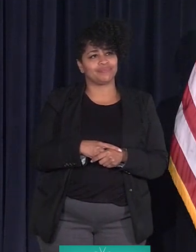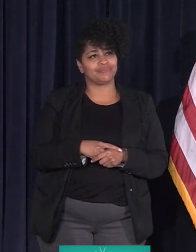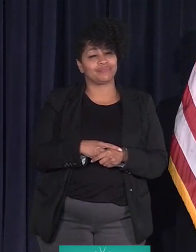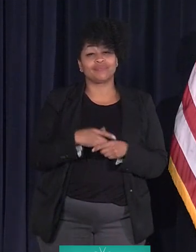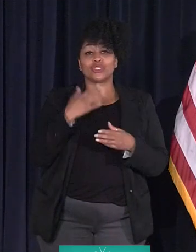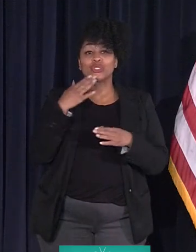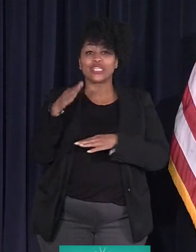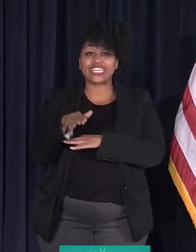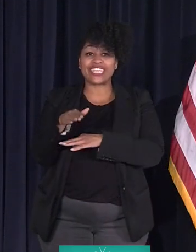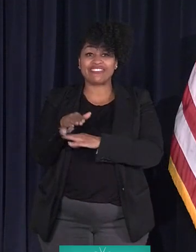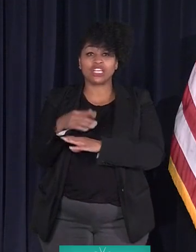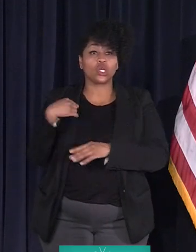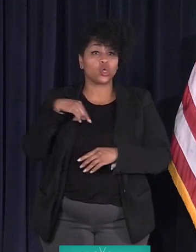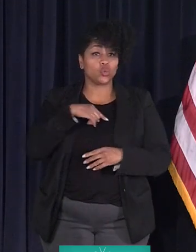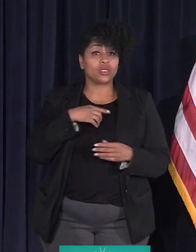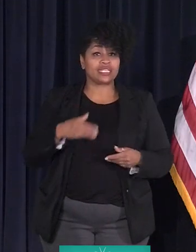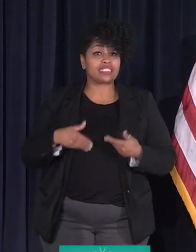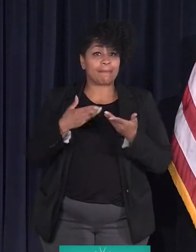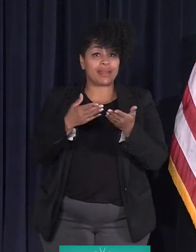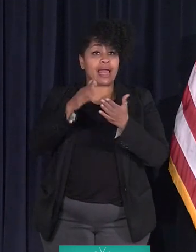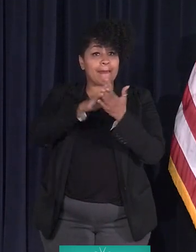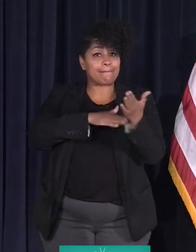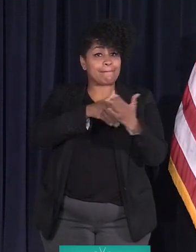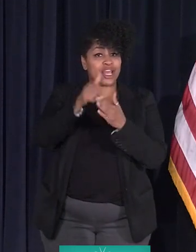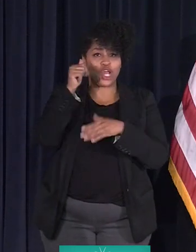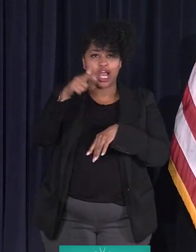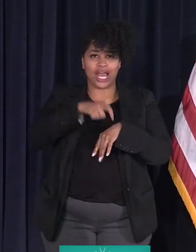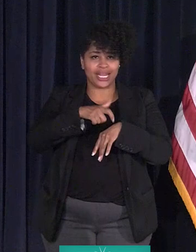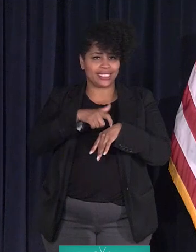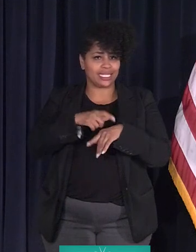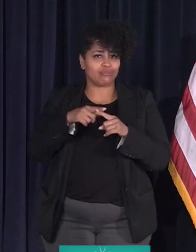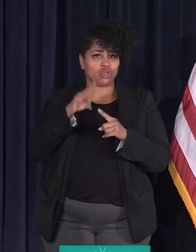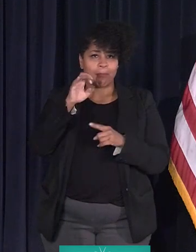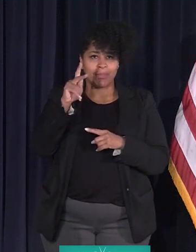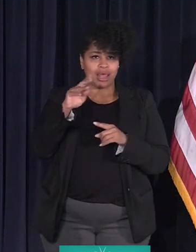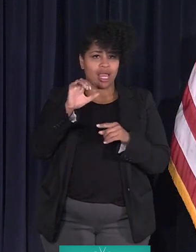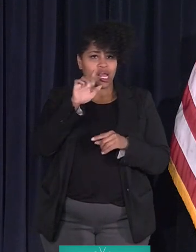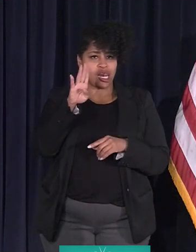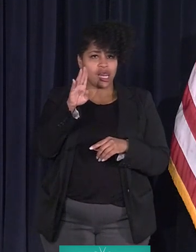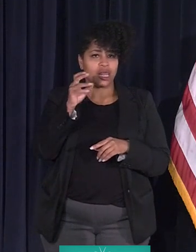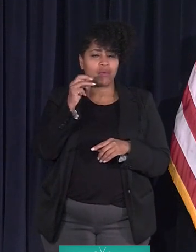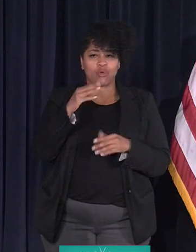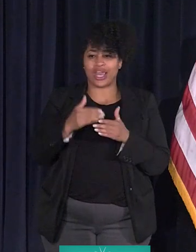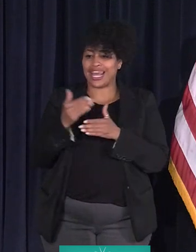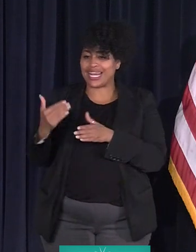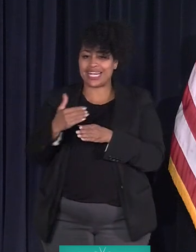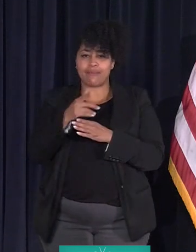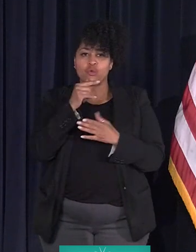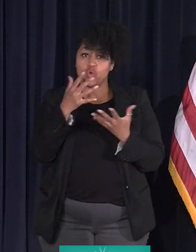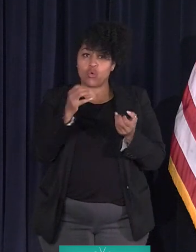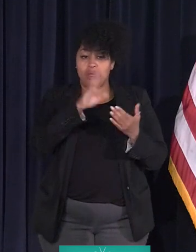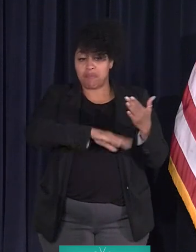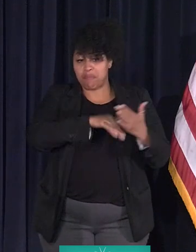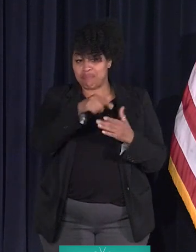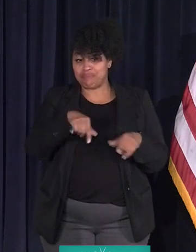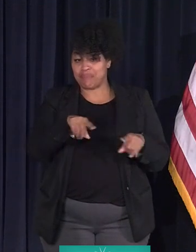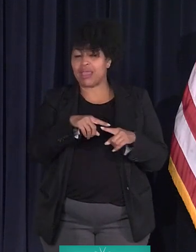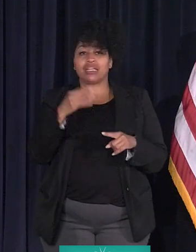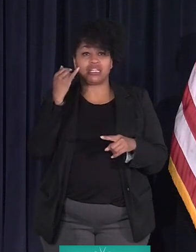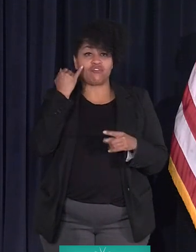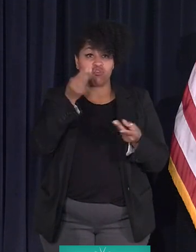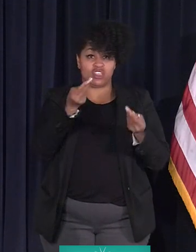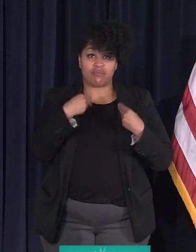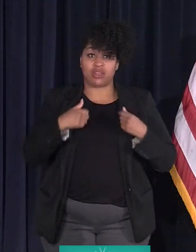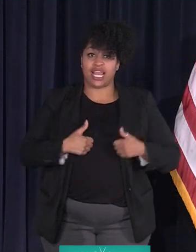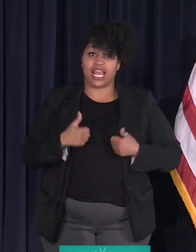Good evening. We supply paint all the time to block clubs or neighbors that would like to paint their fire hydrant. If we could have your